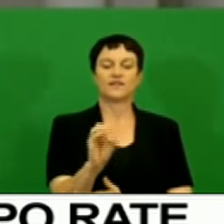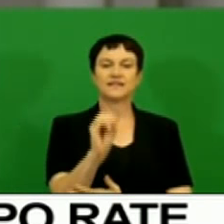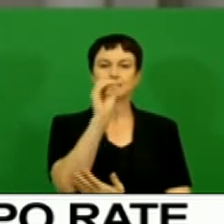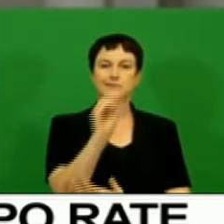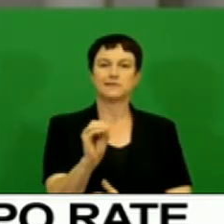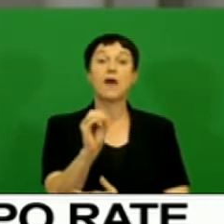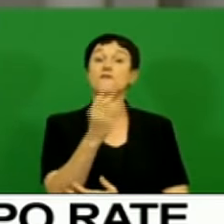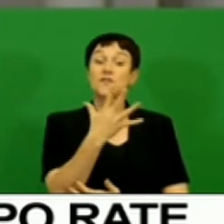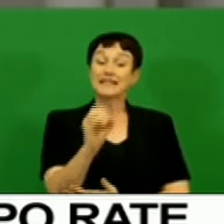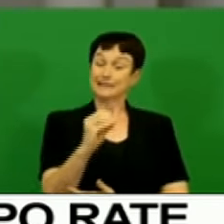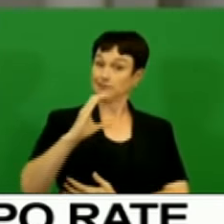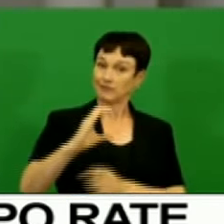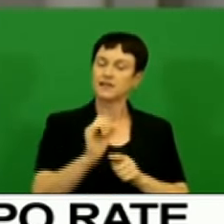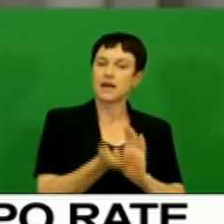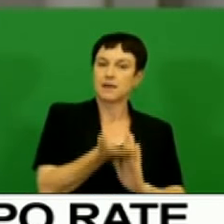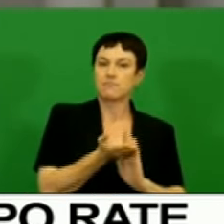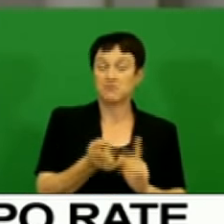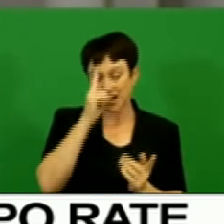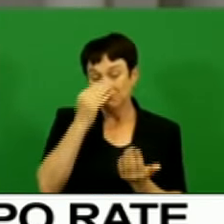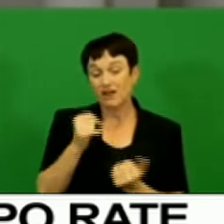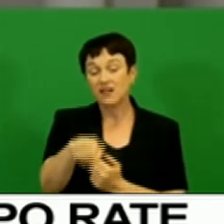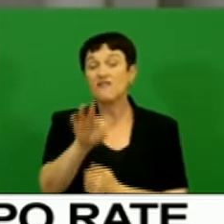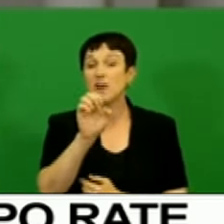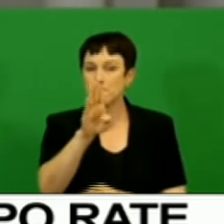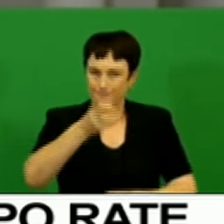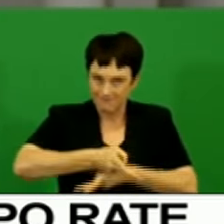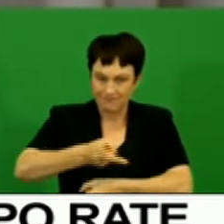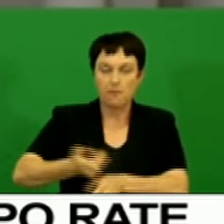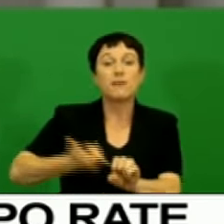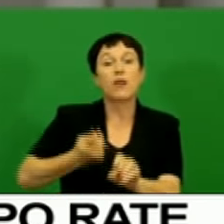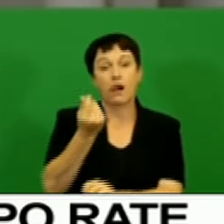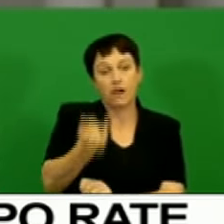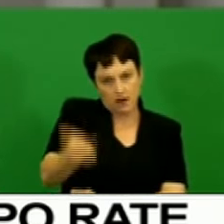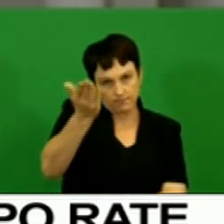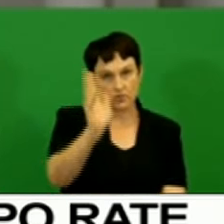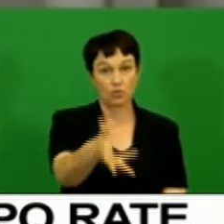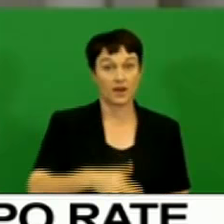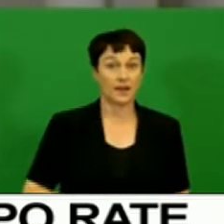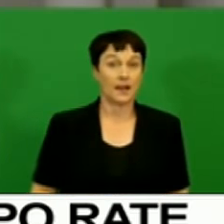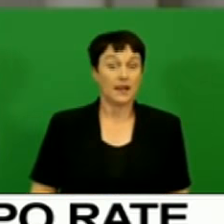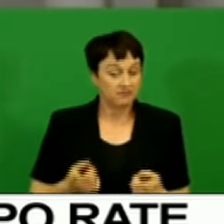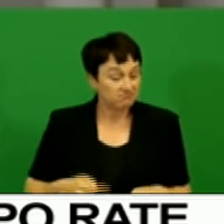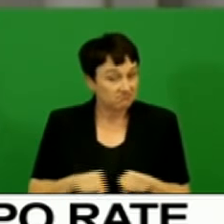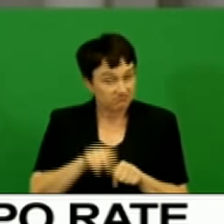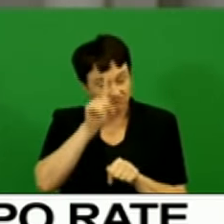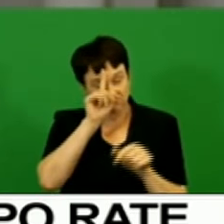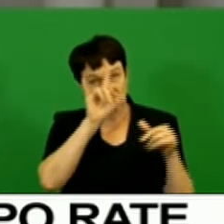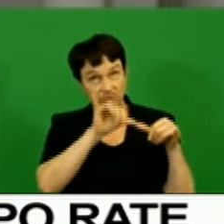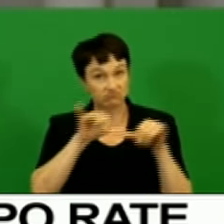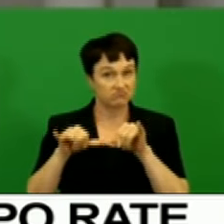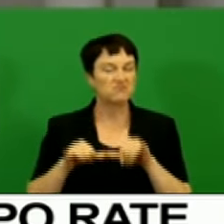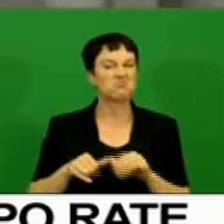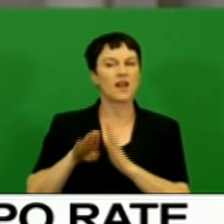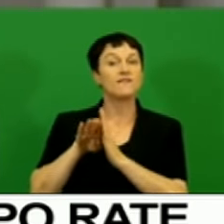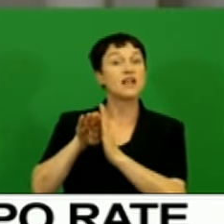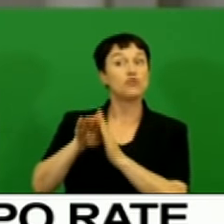expected in February. The MPC has noted the marked deterioration in the inflation